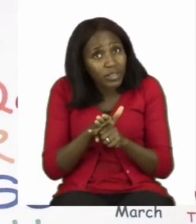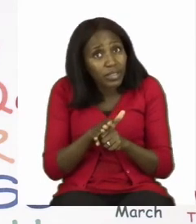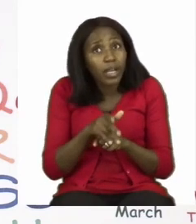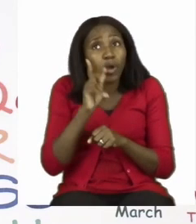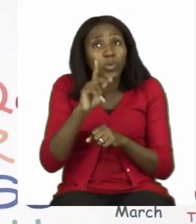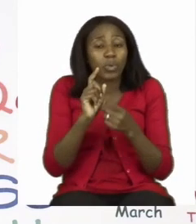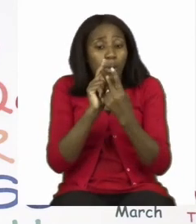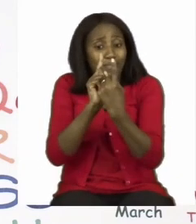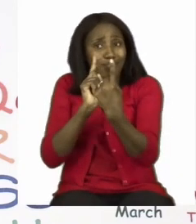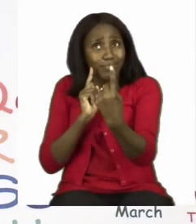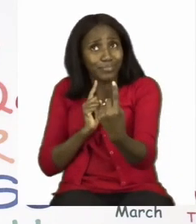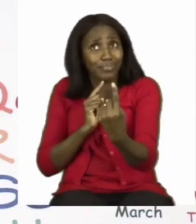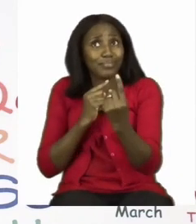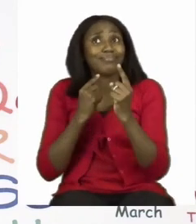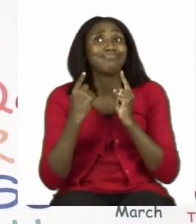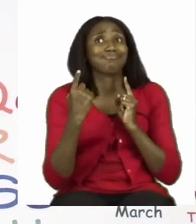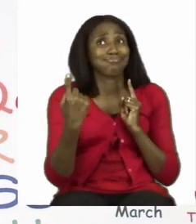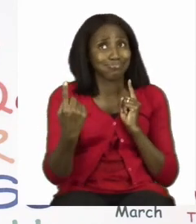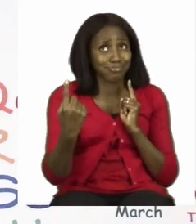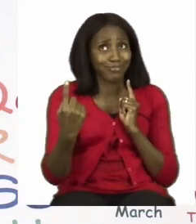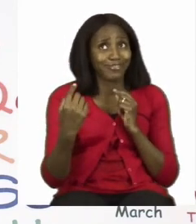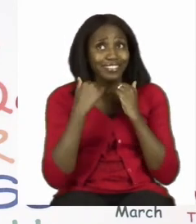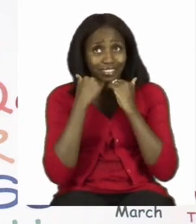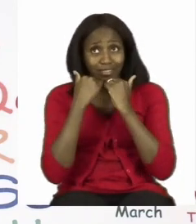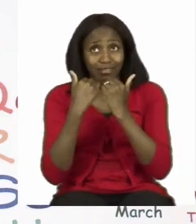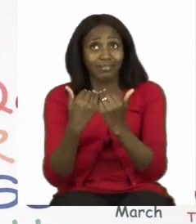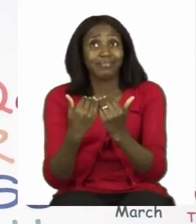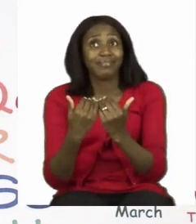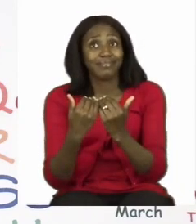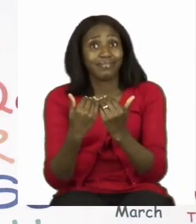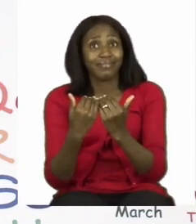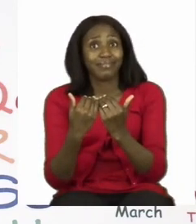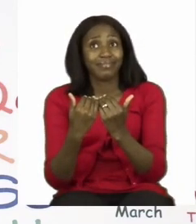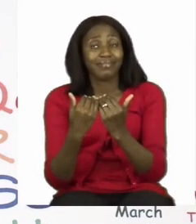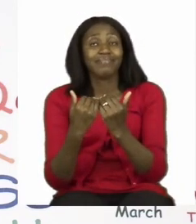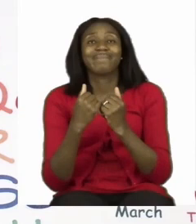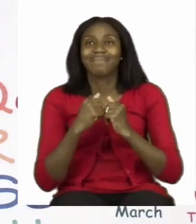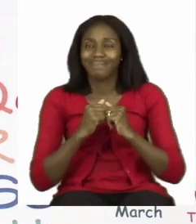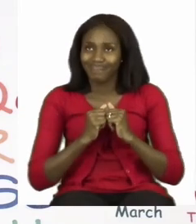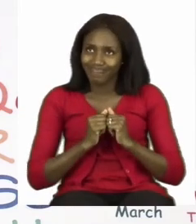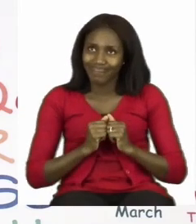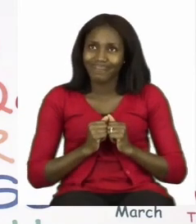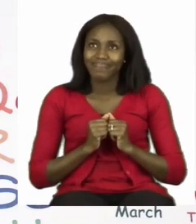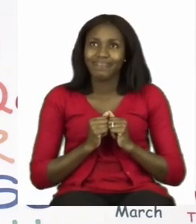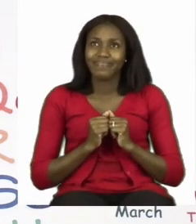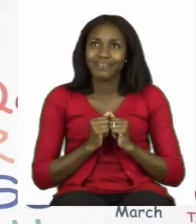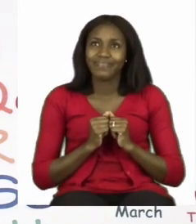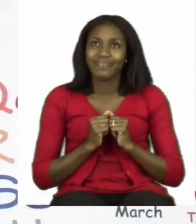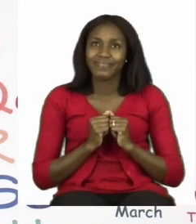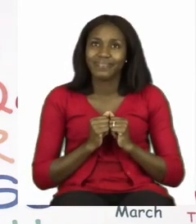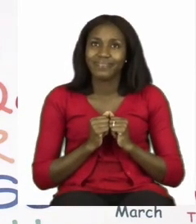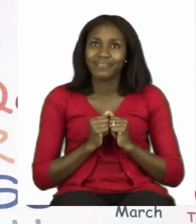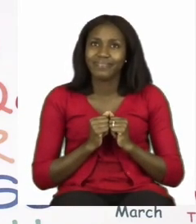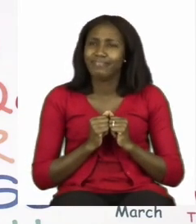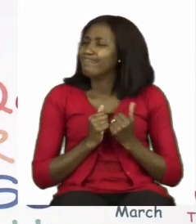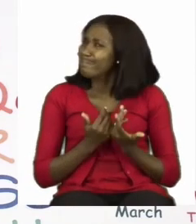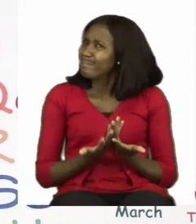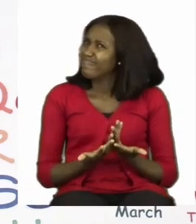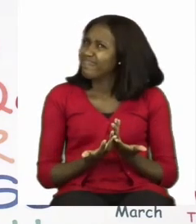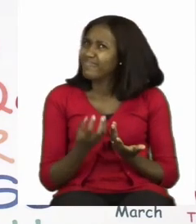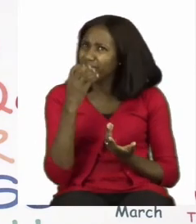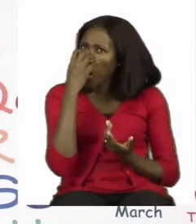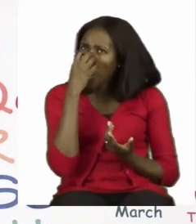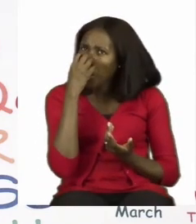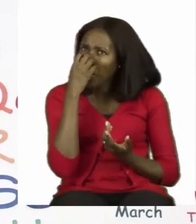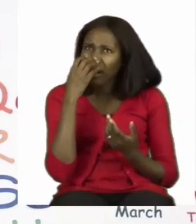social distancing by checking beside us and in front of us. I wonder where Zoshi